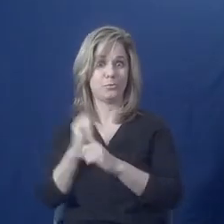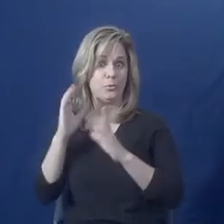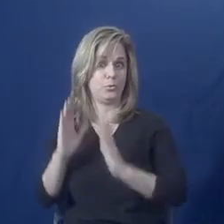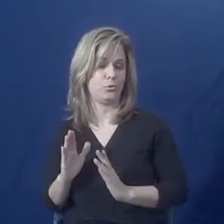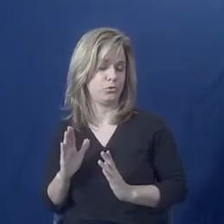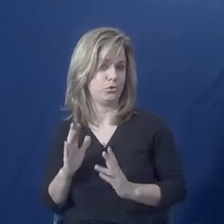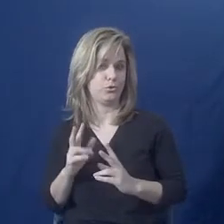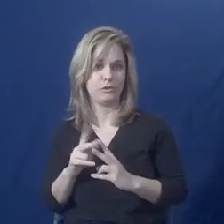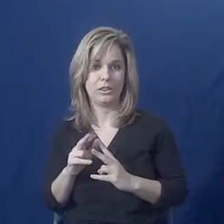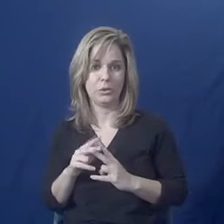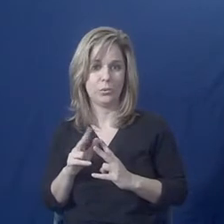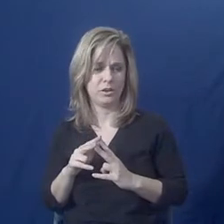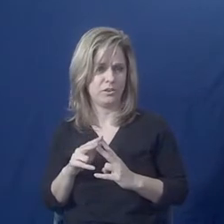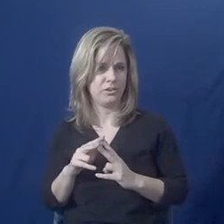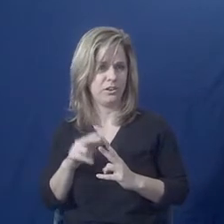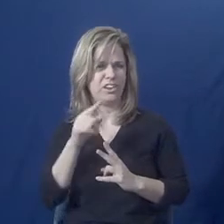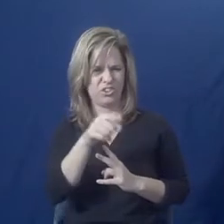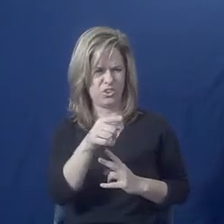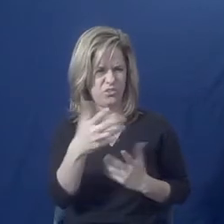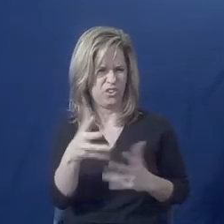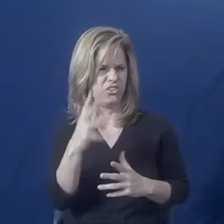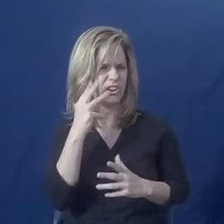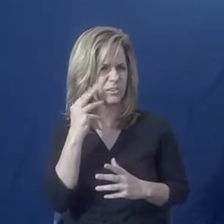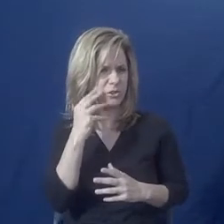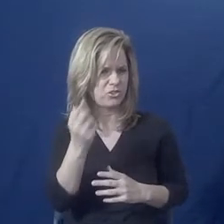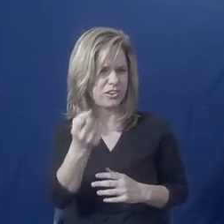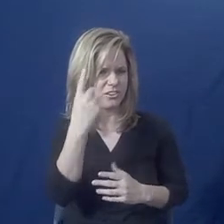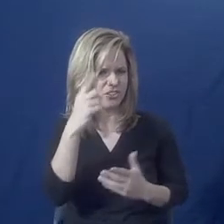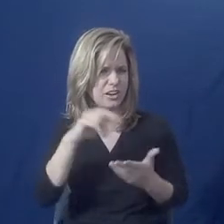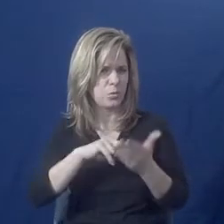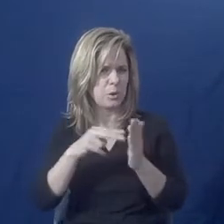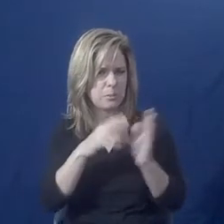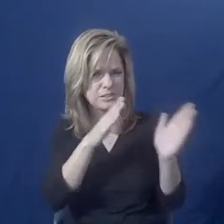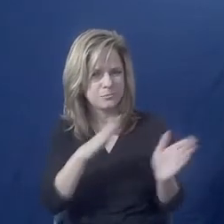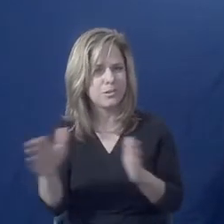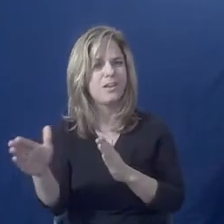Do they understand what goes into a safety plan? What does it mean?